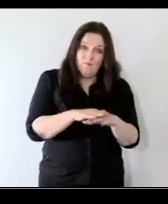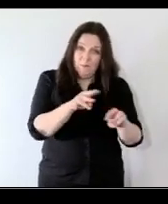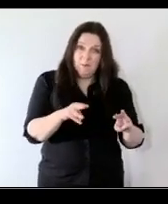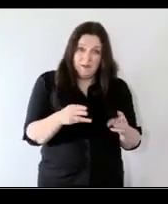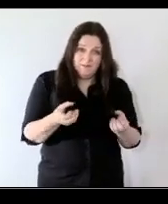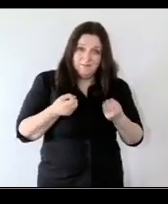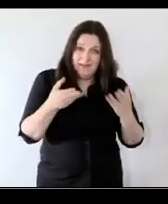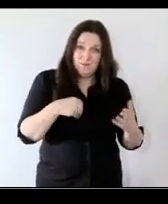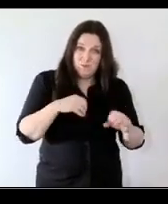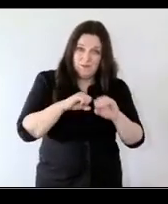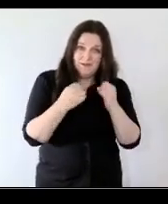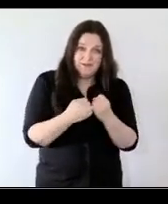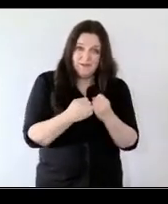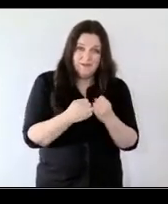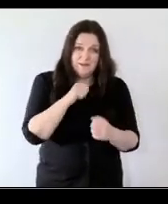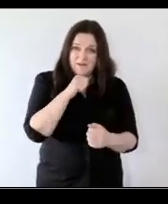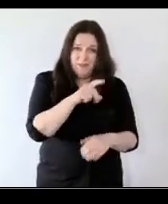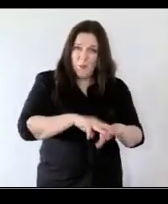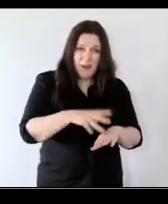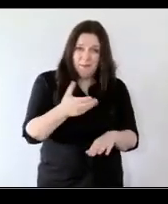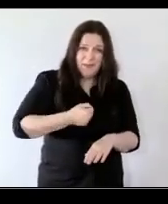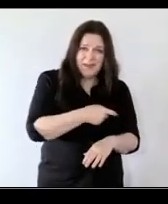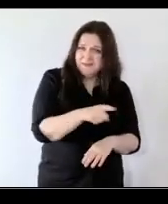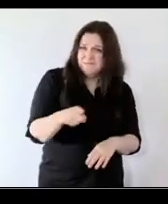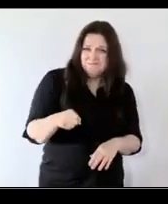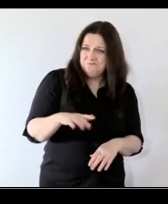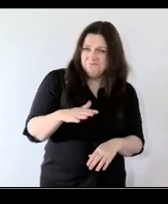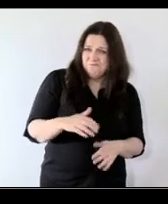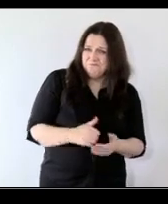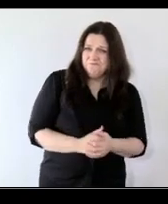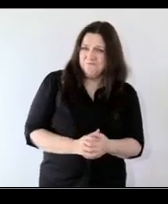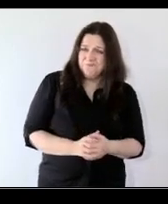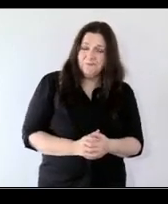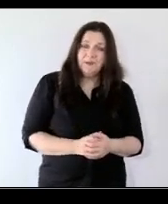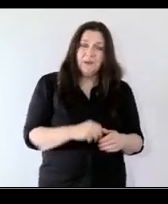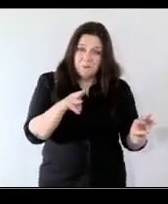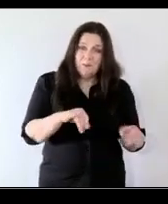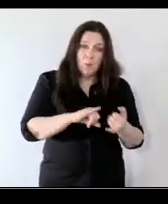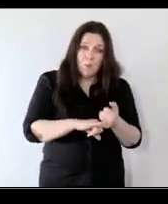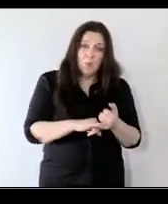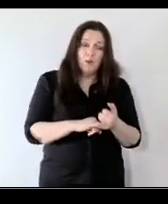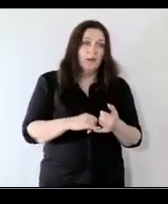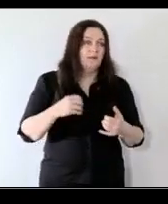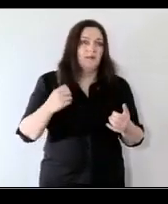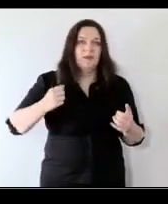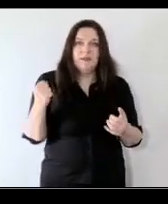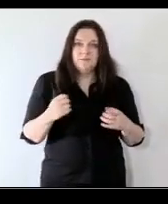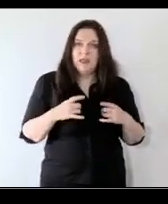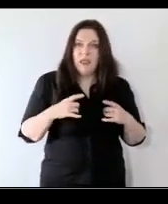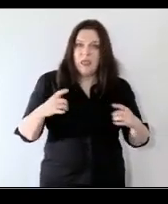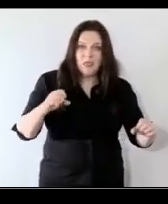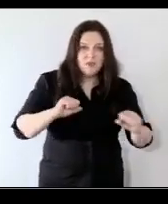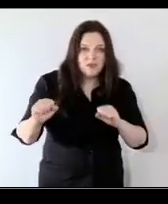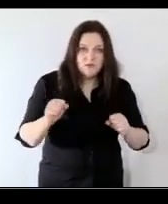make to society who aren't particularly well paid um the people who kept our health